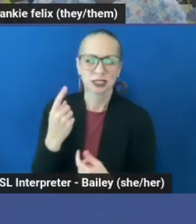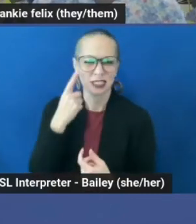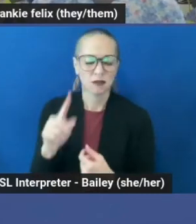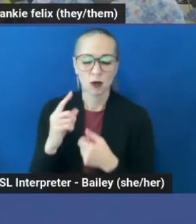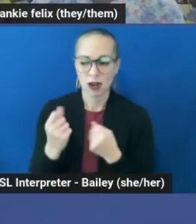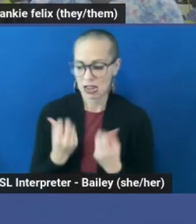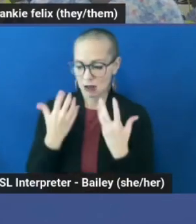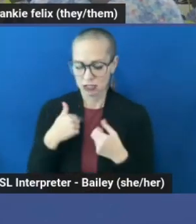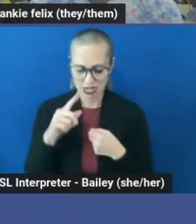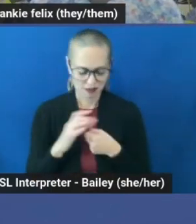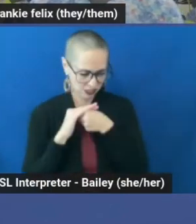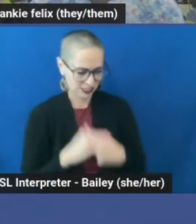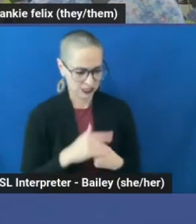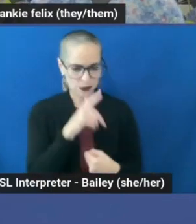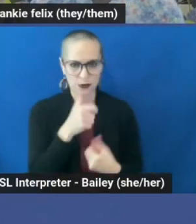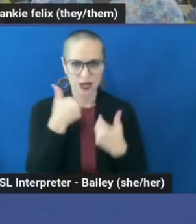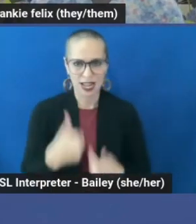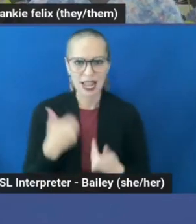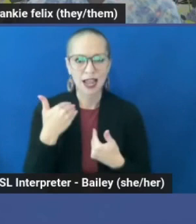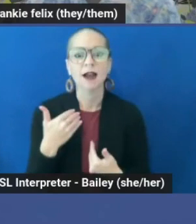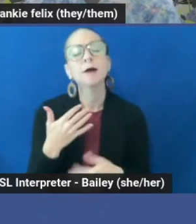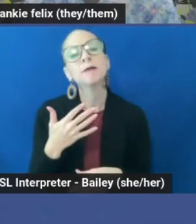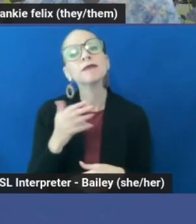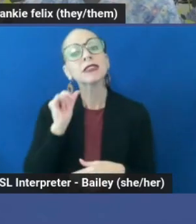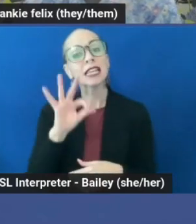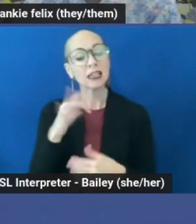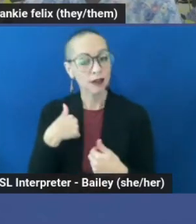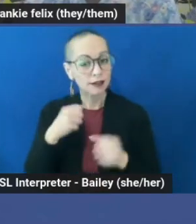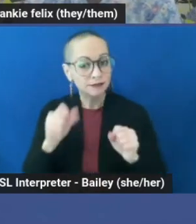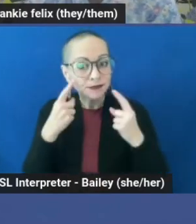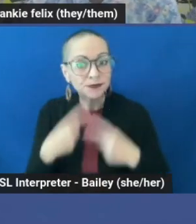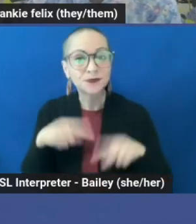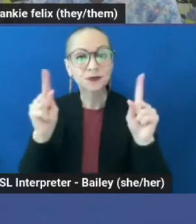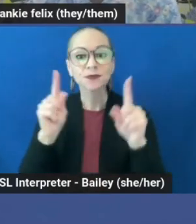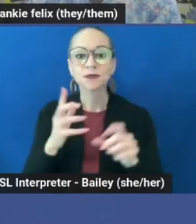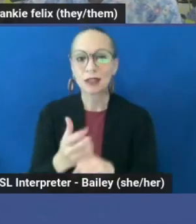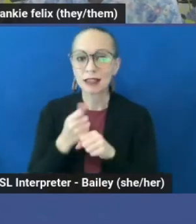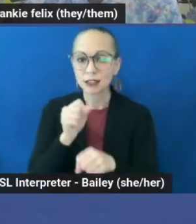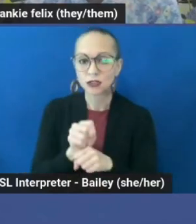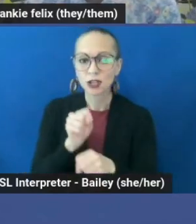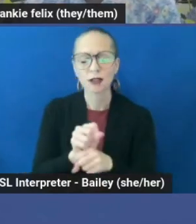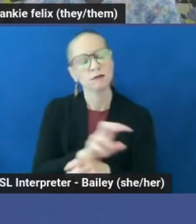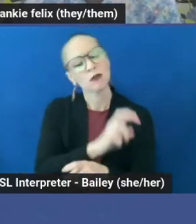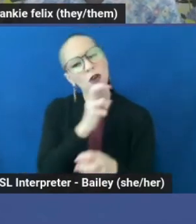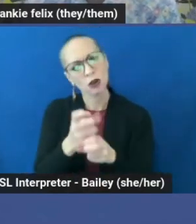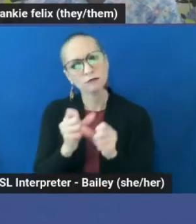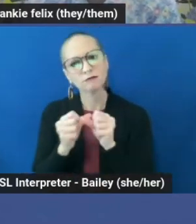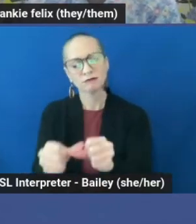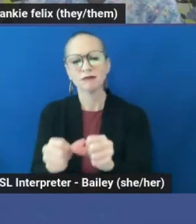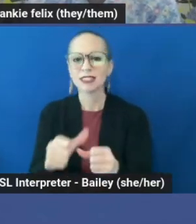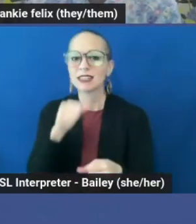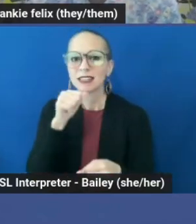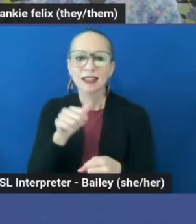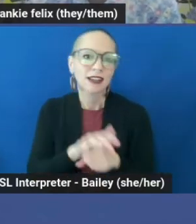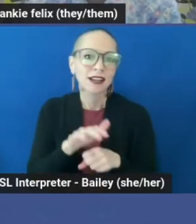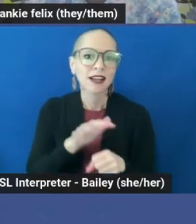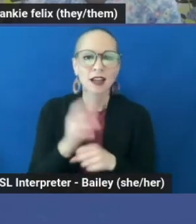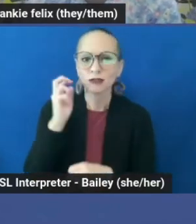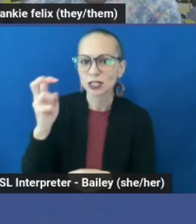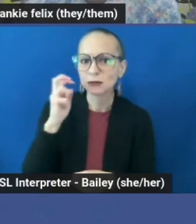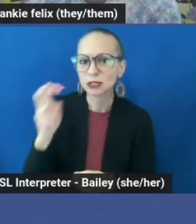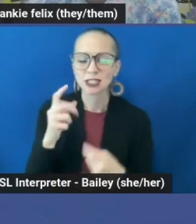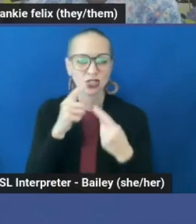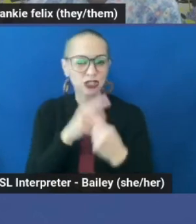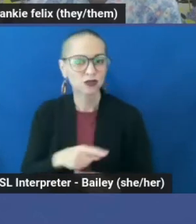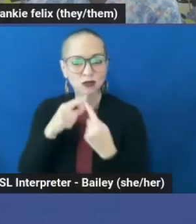your authentic self. If you do manage to get a job, it can be hard to keep it. Lacking transportation, struggling to keep